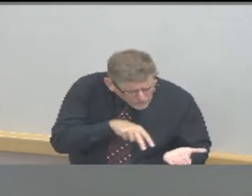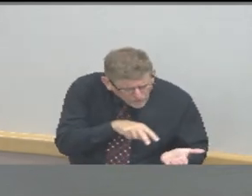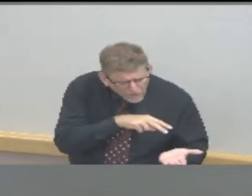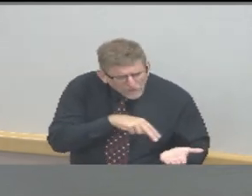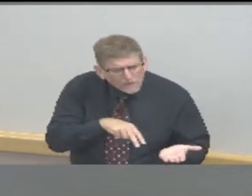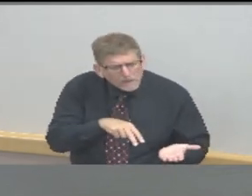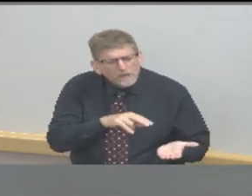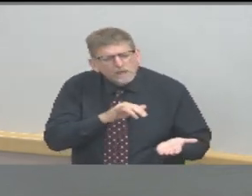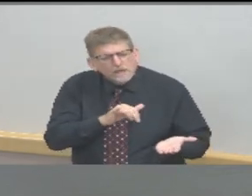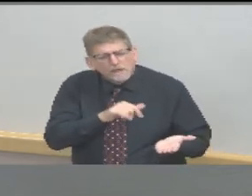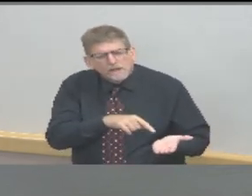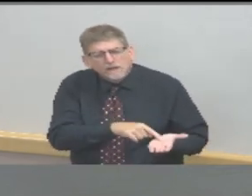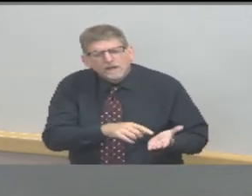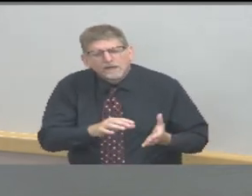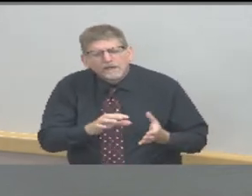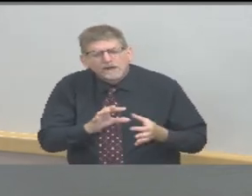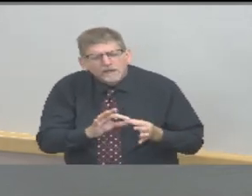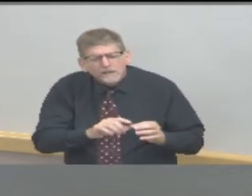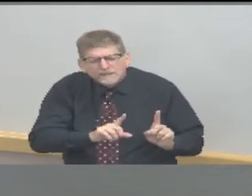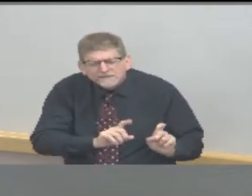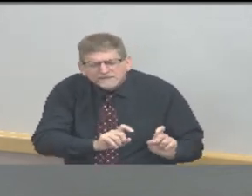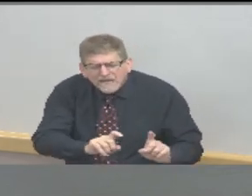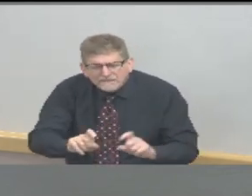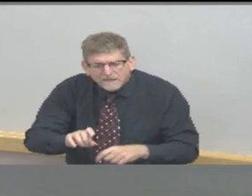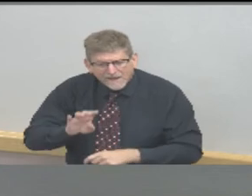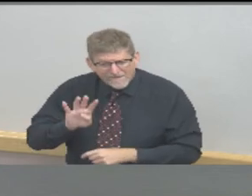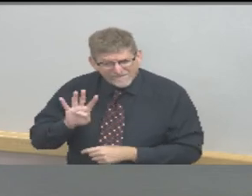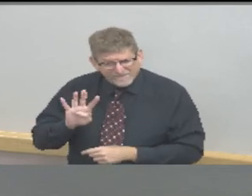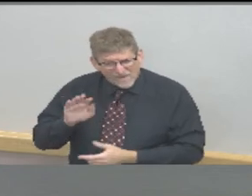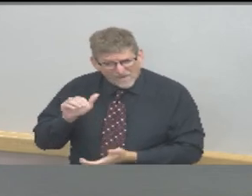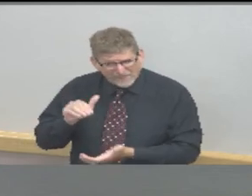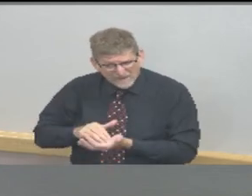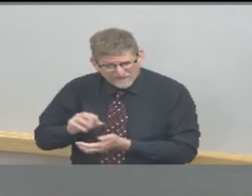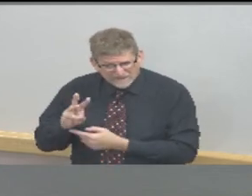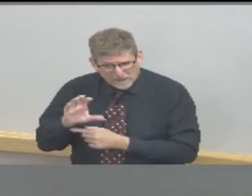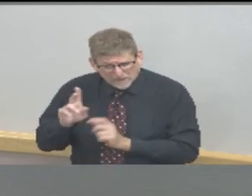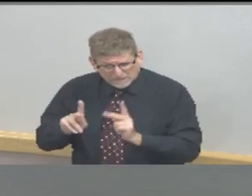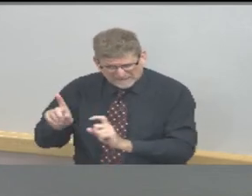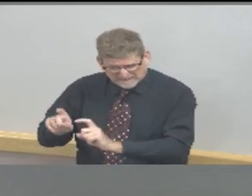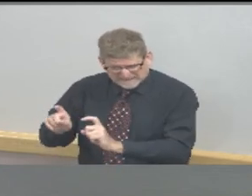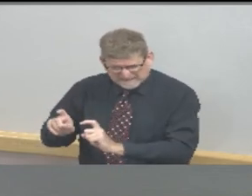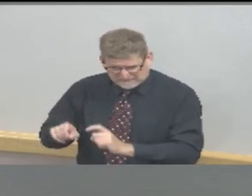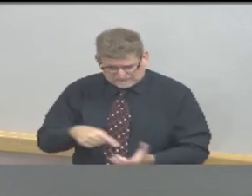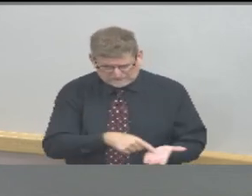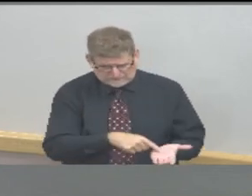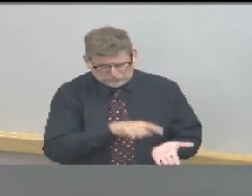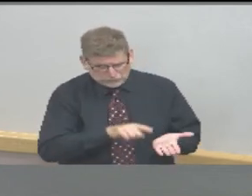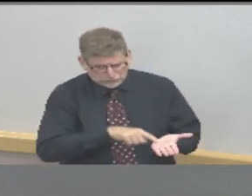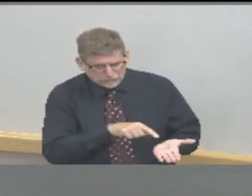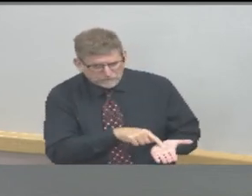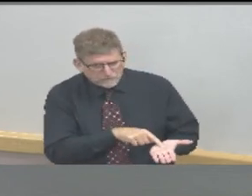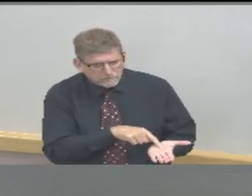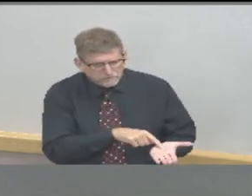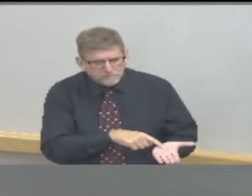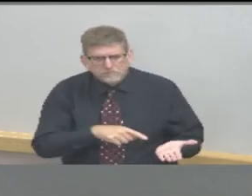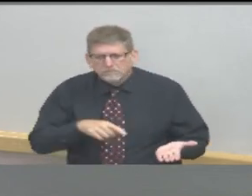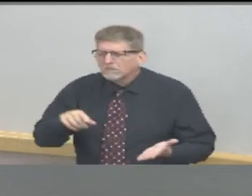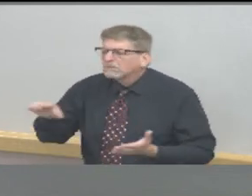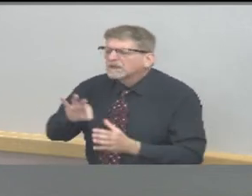tested 4,600 randomly selected Hoosiers including people here in Tippecanoe County